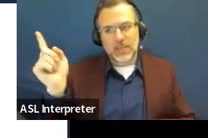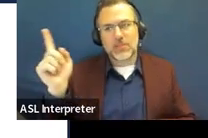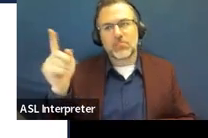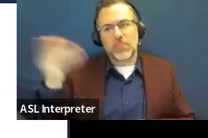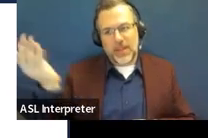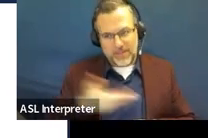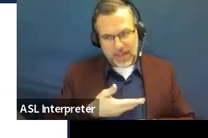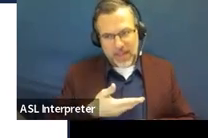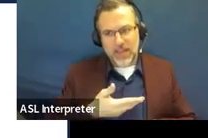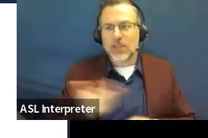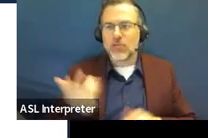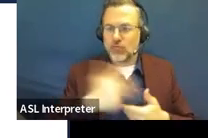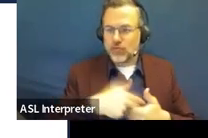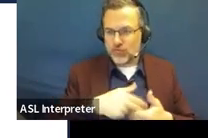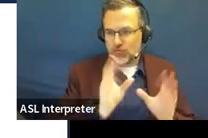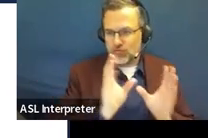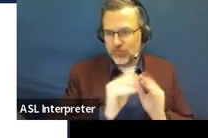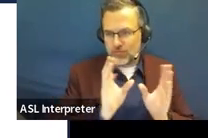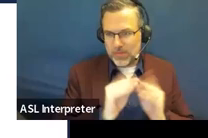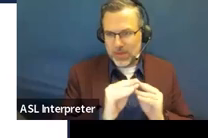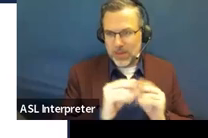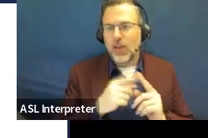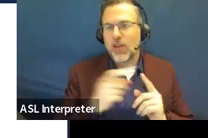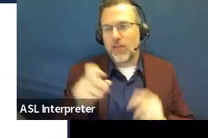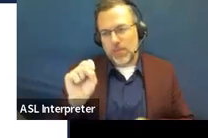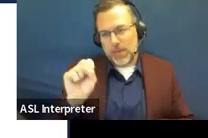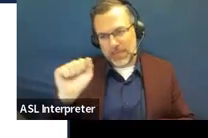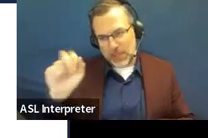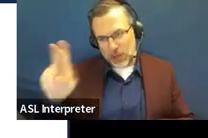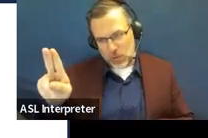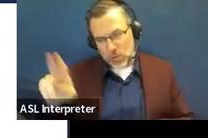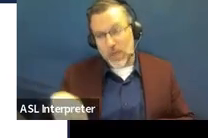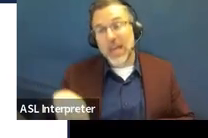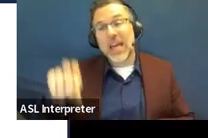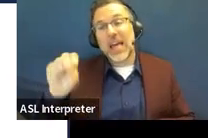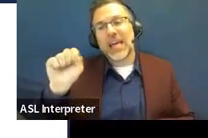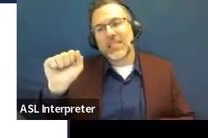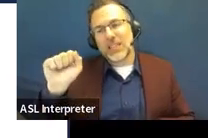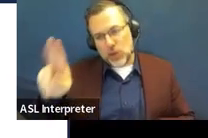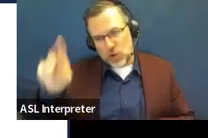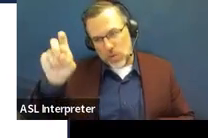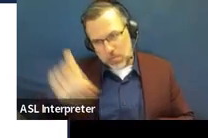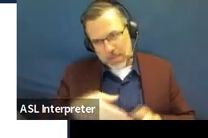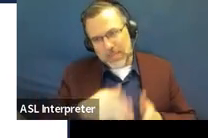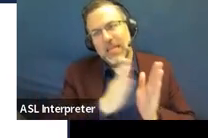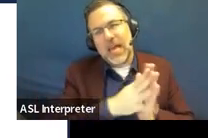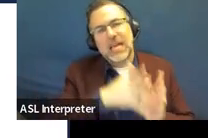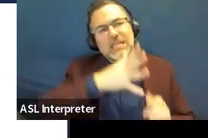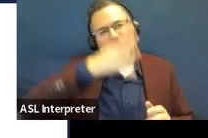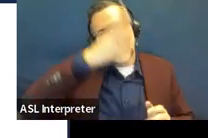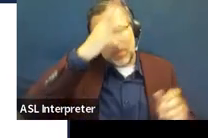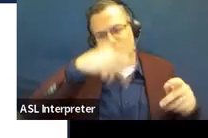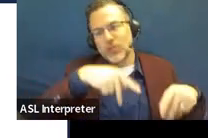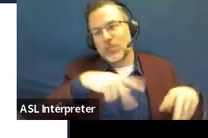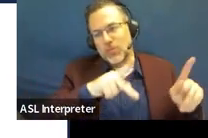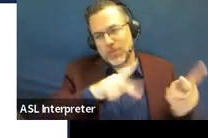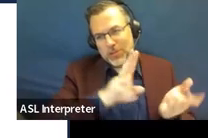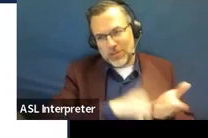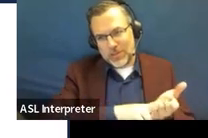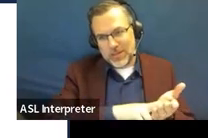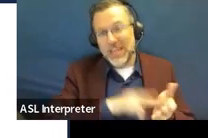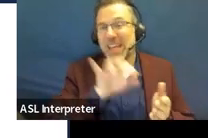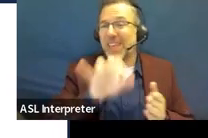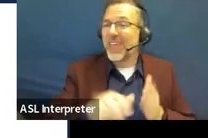And the SAU must request consent from the parent before inviting. So that goes into detail on page 41.